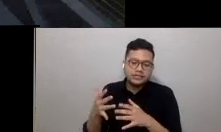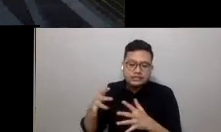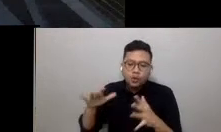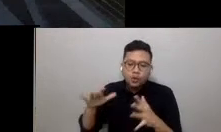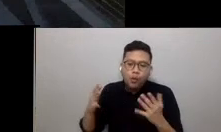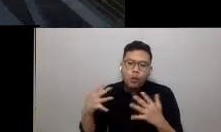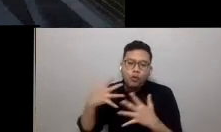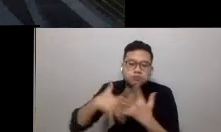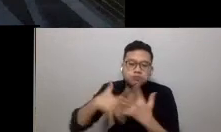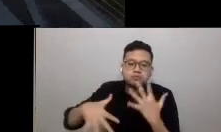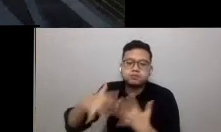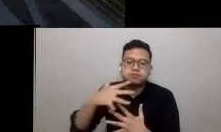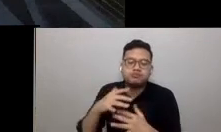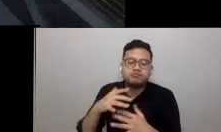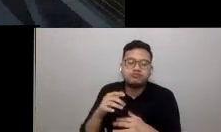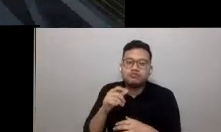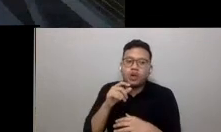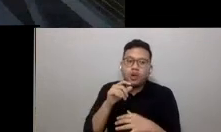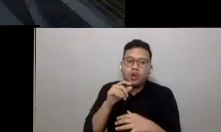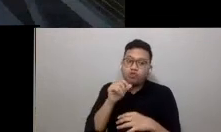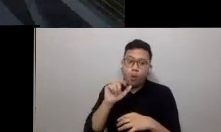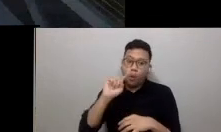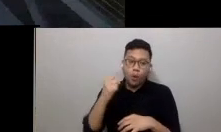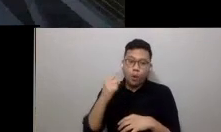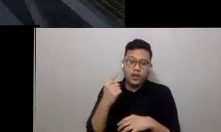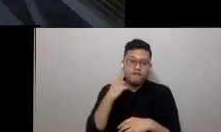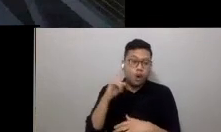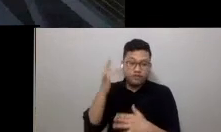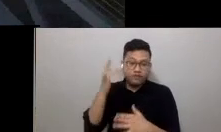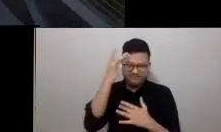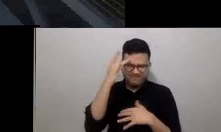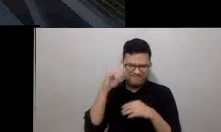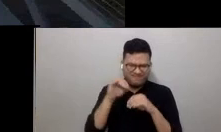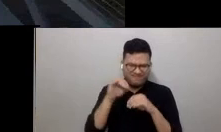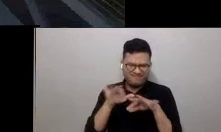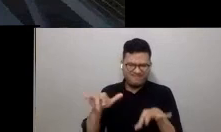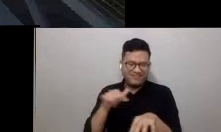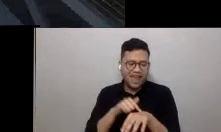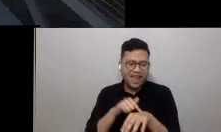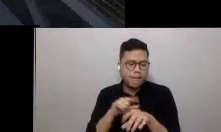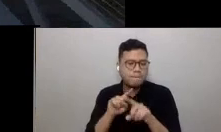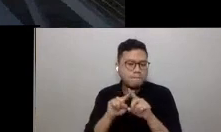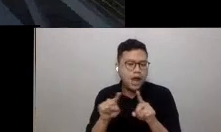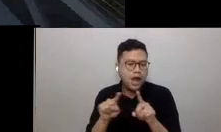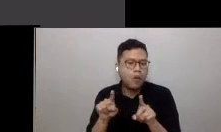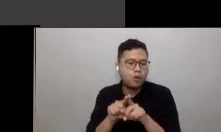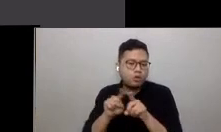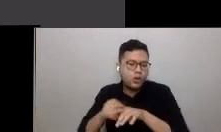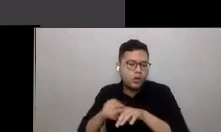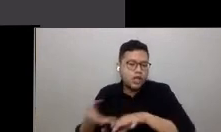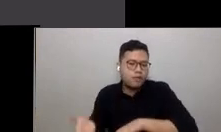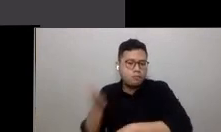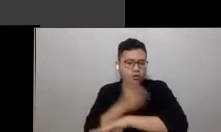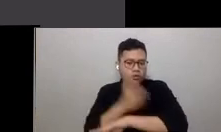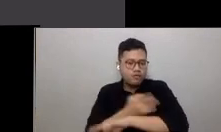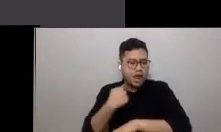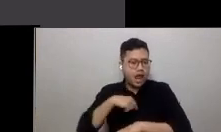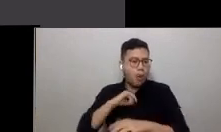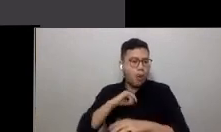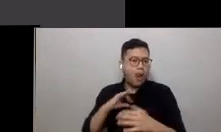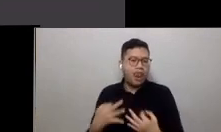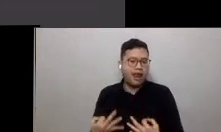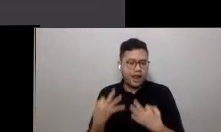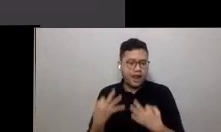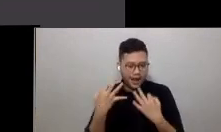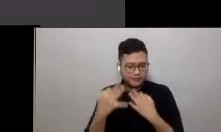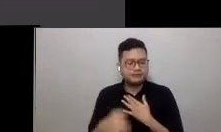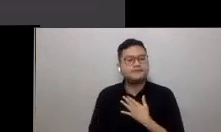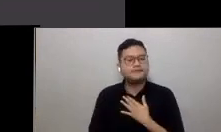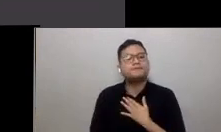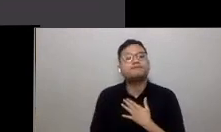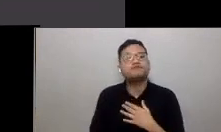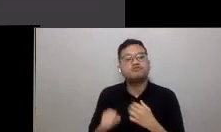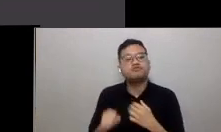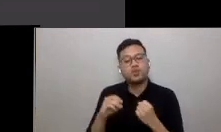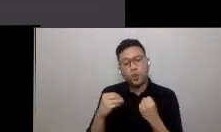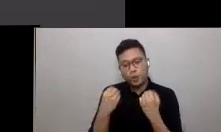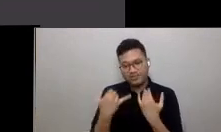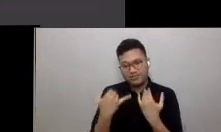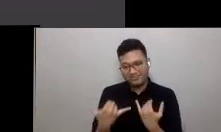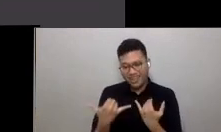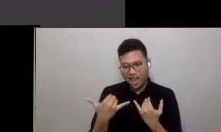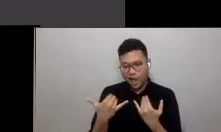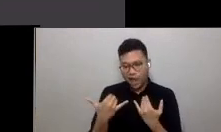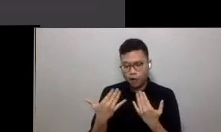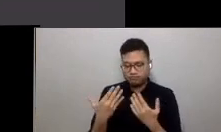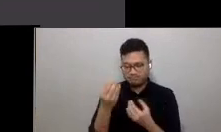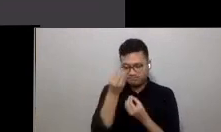just during pandemic-stricken times, but can enhance our daily lives. So allow me to leave